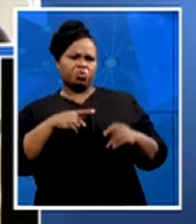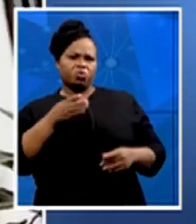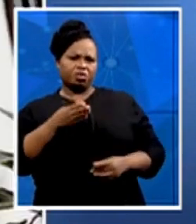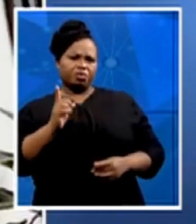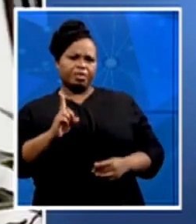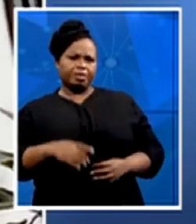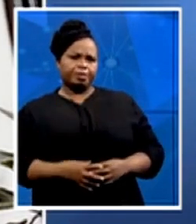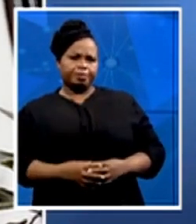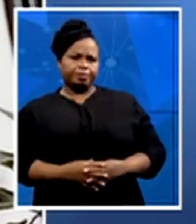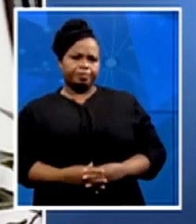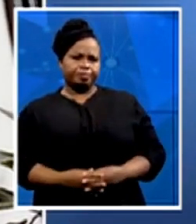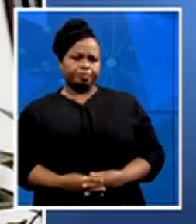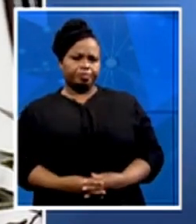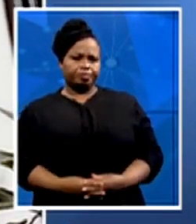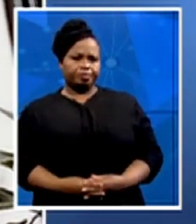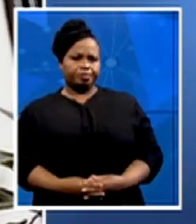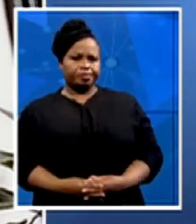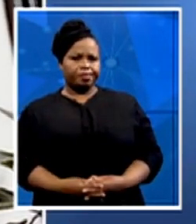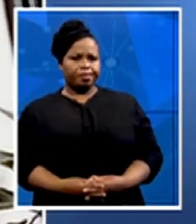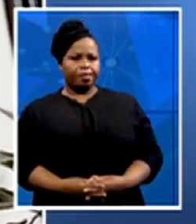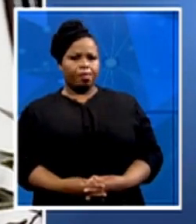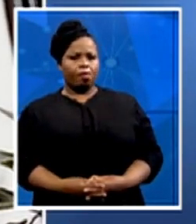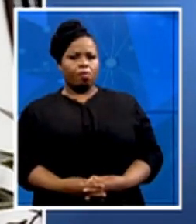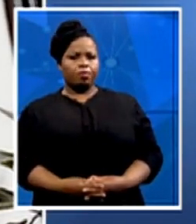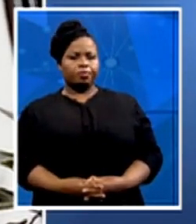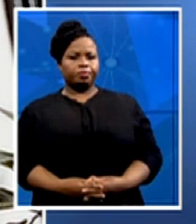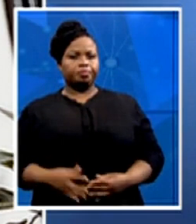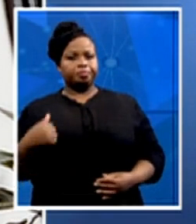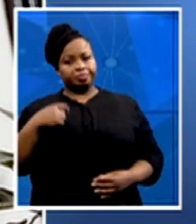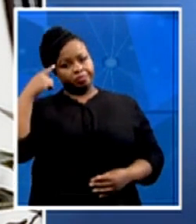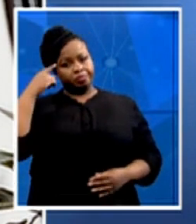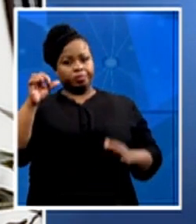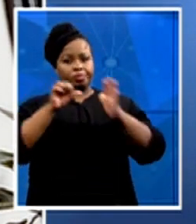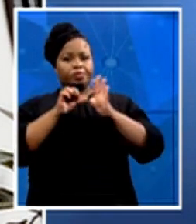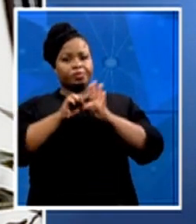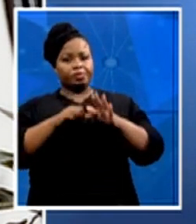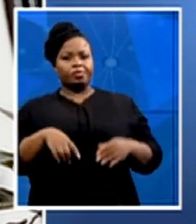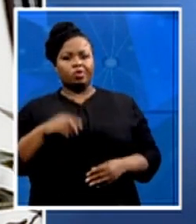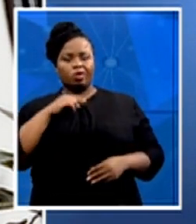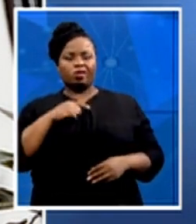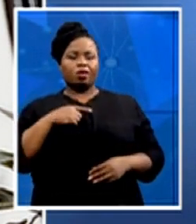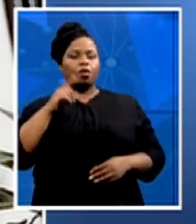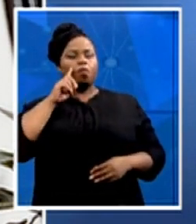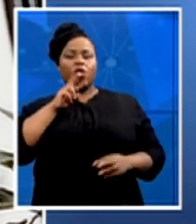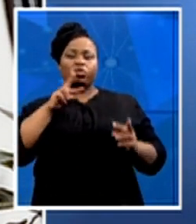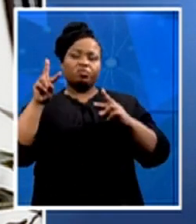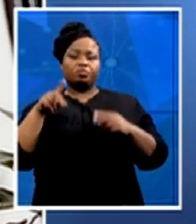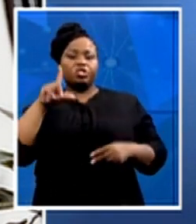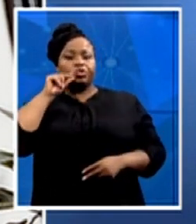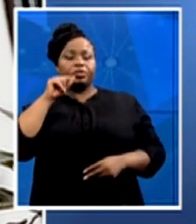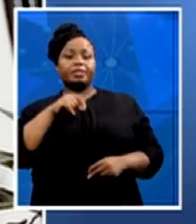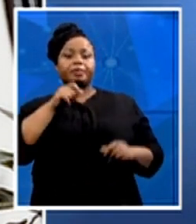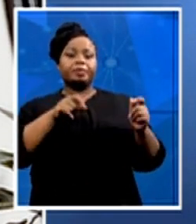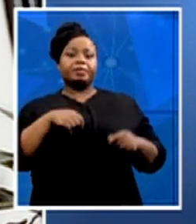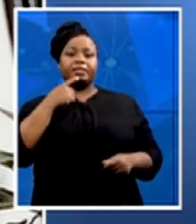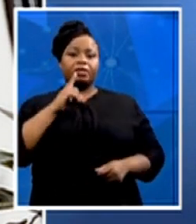Look, I think, you know, it's very important, just also reflecting on some of the tweets and what people are saying, is that for me, I honestly don't